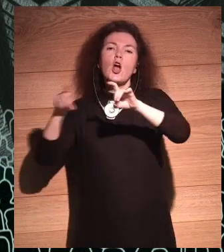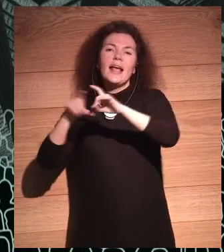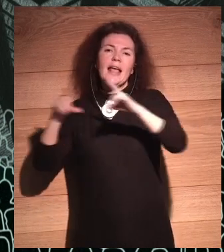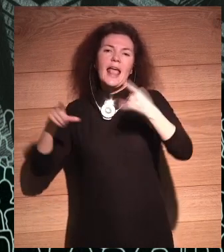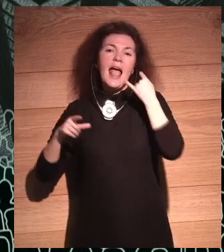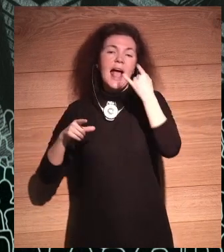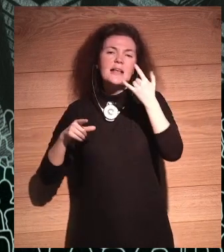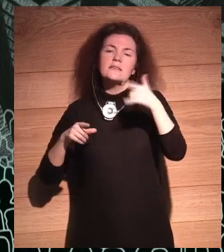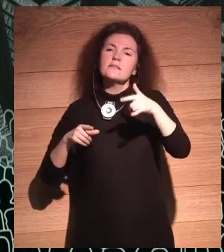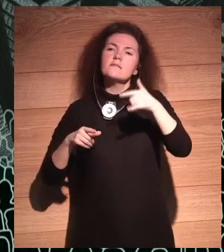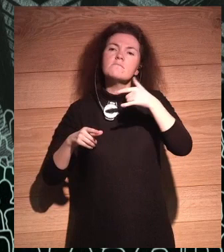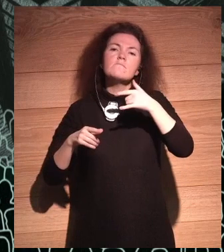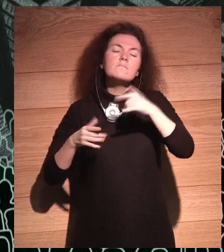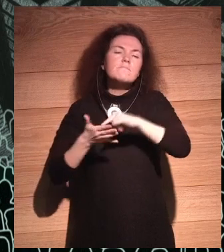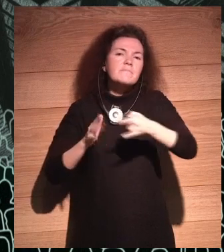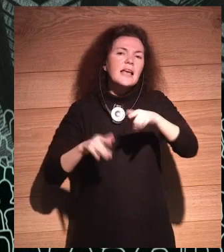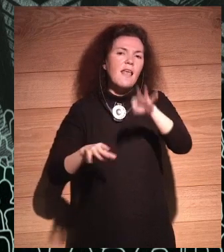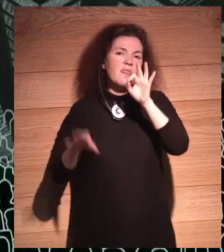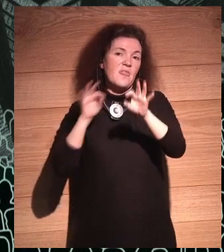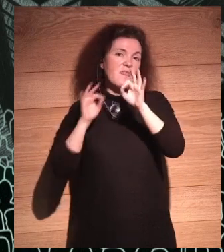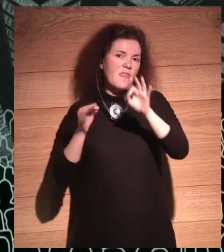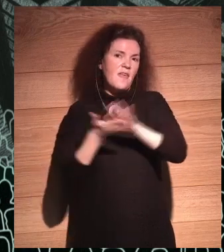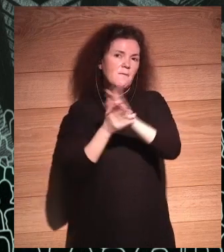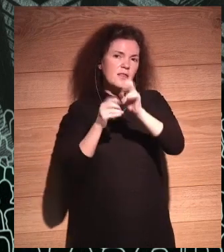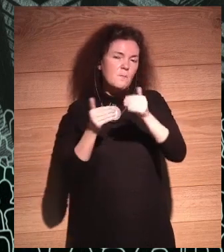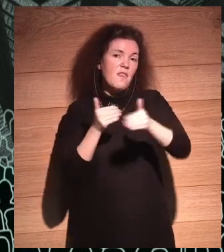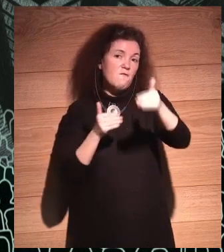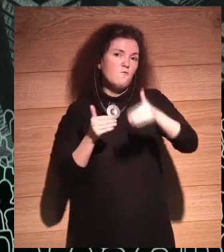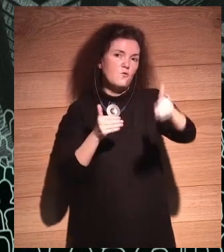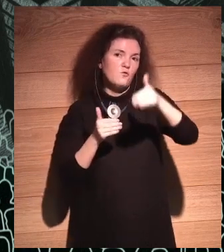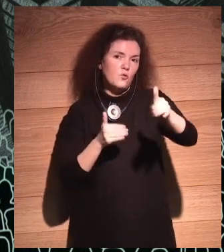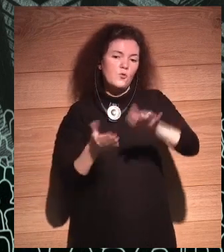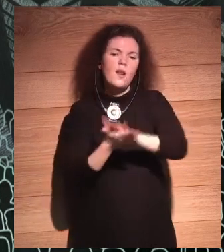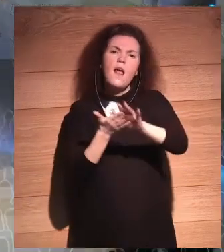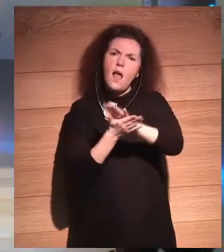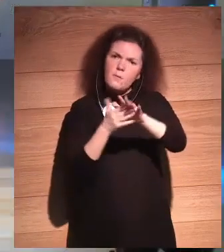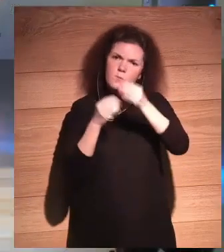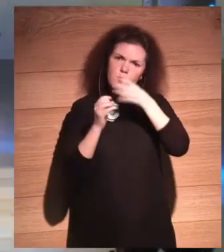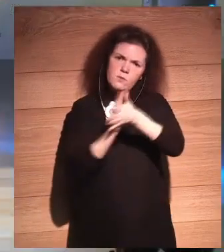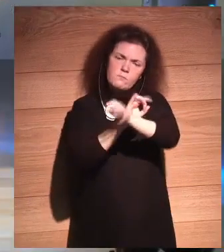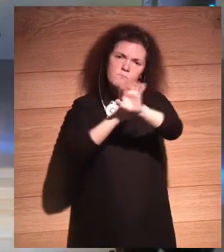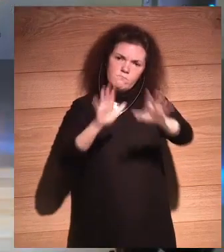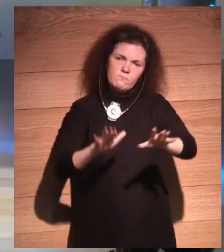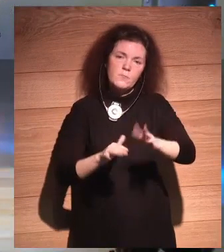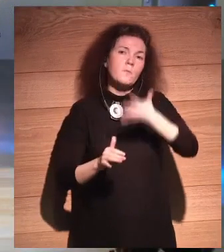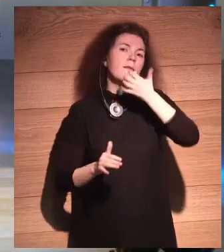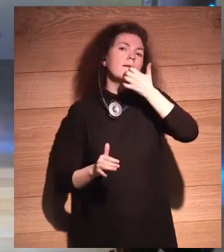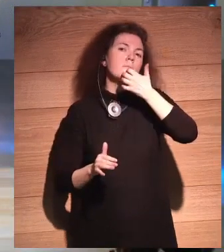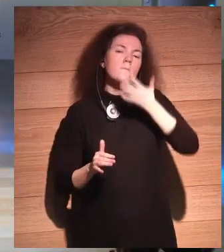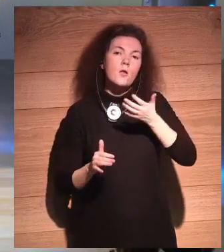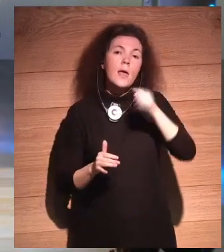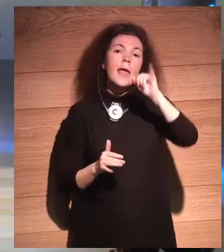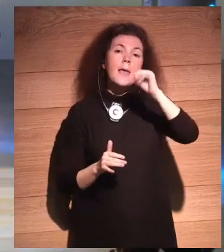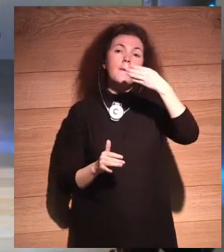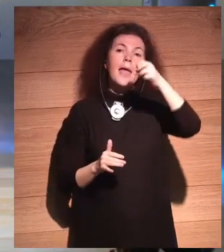The tech companies tell the story of the future. And they tell it really nicely. Leader being IBM, of course. We should not let the story